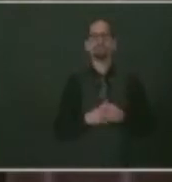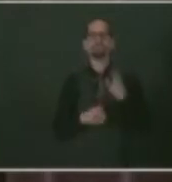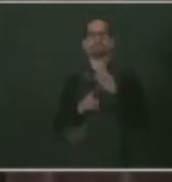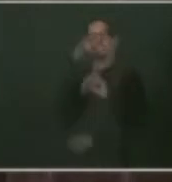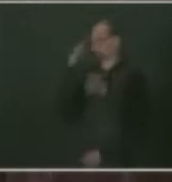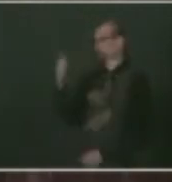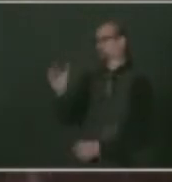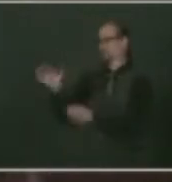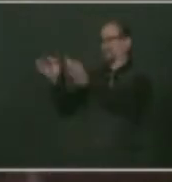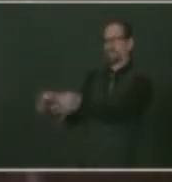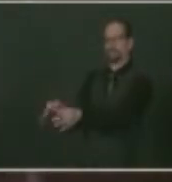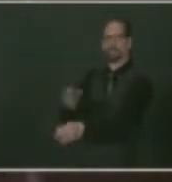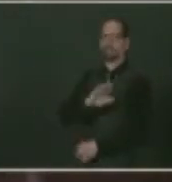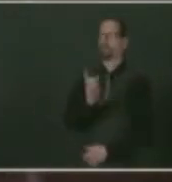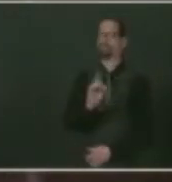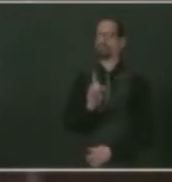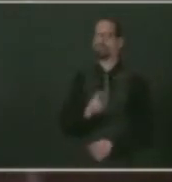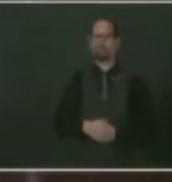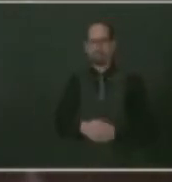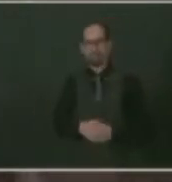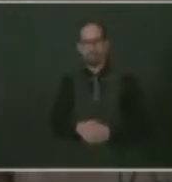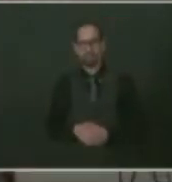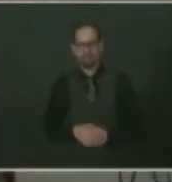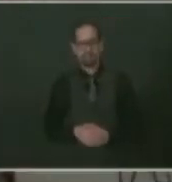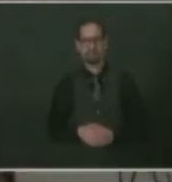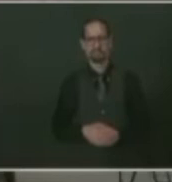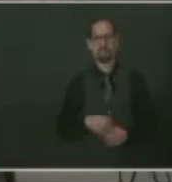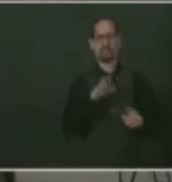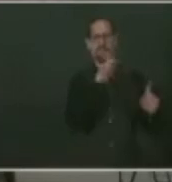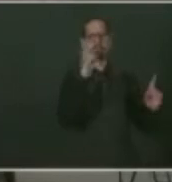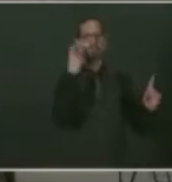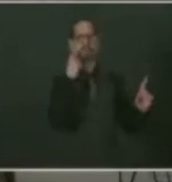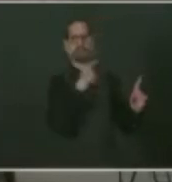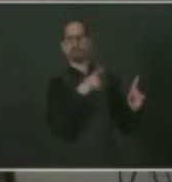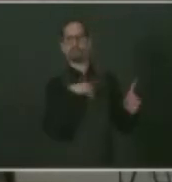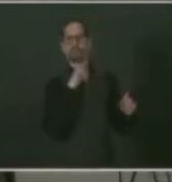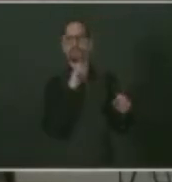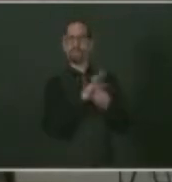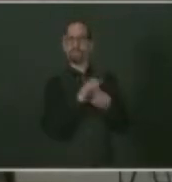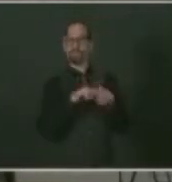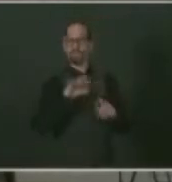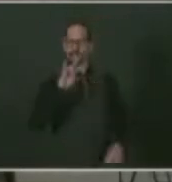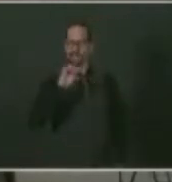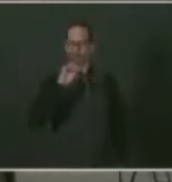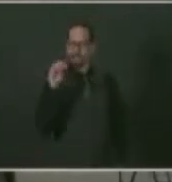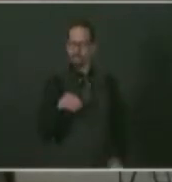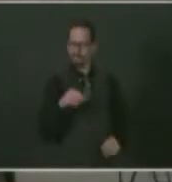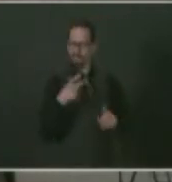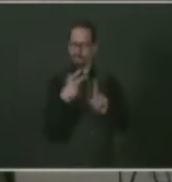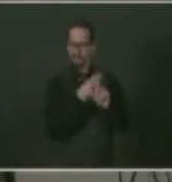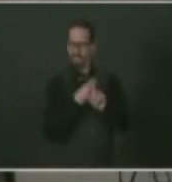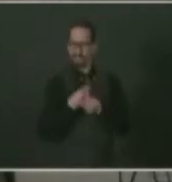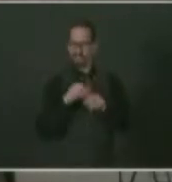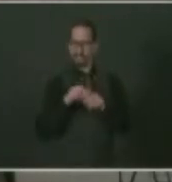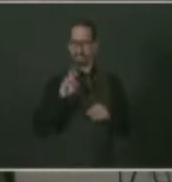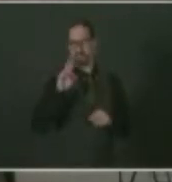question, Brian. Governor McKee, last week you committed to a 70% vaccination rate as a benchmark, if you will, to